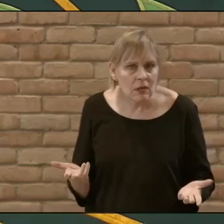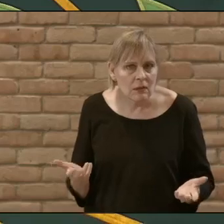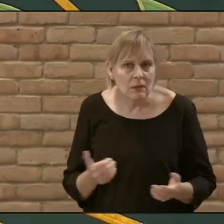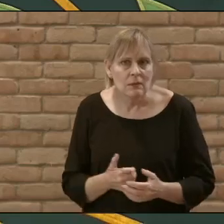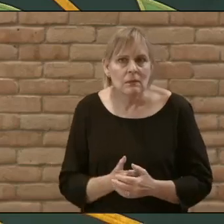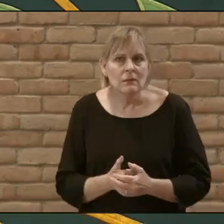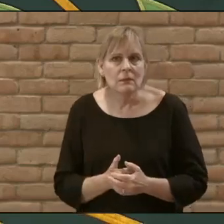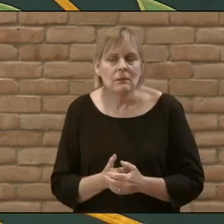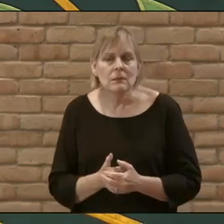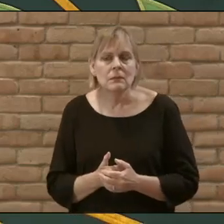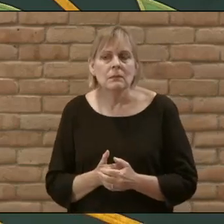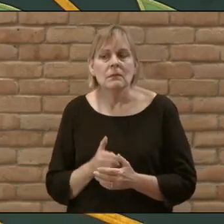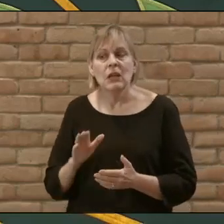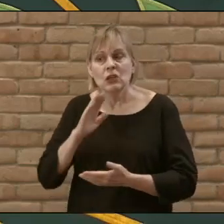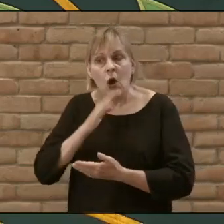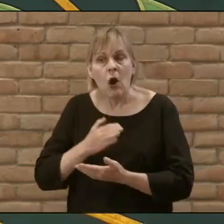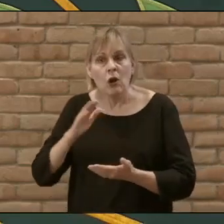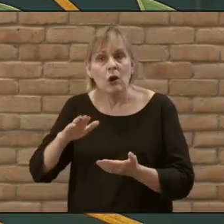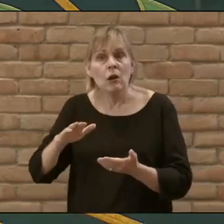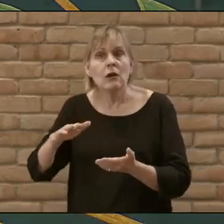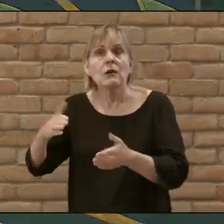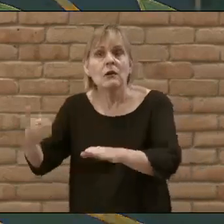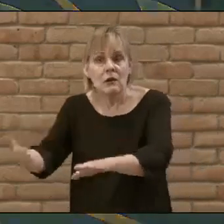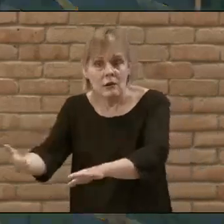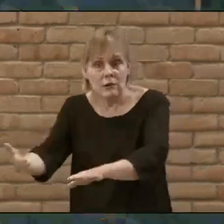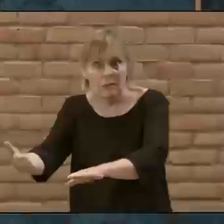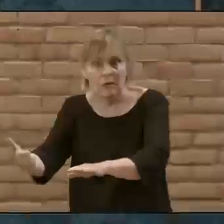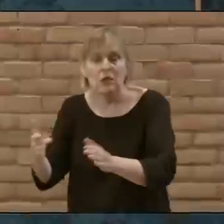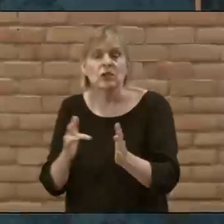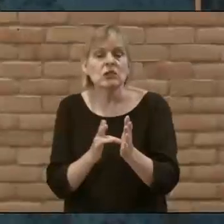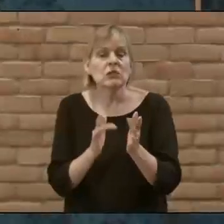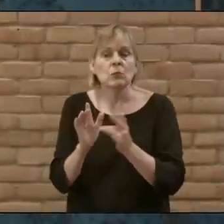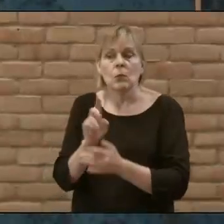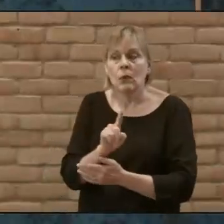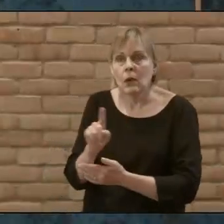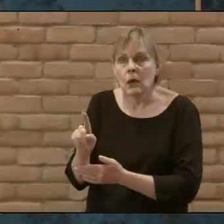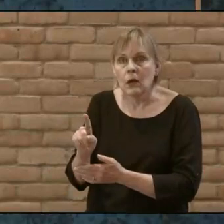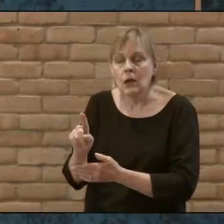but she died and then Jesus resurrected her